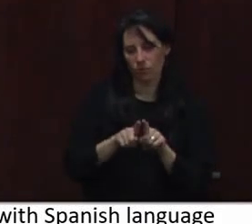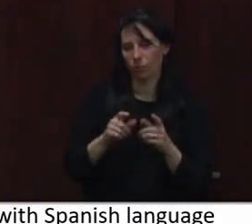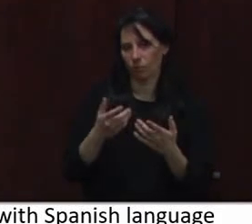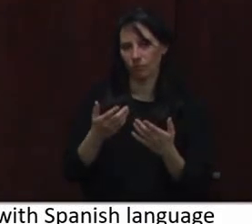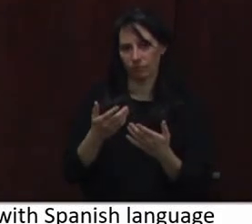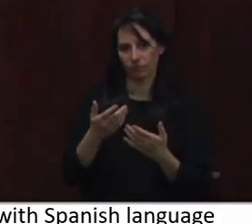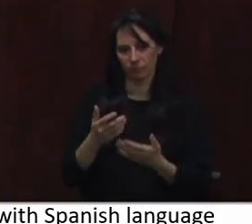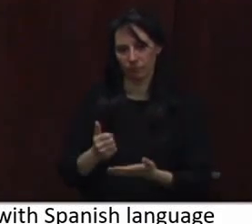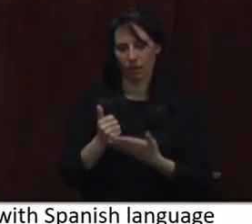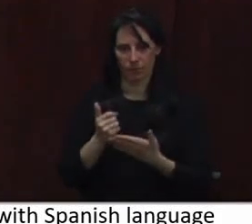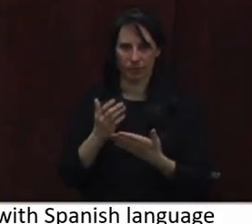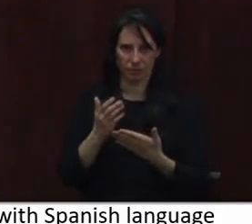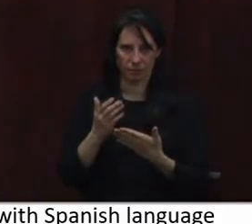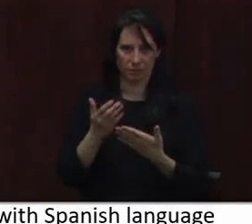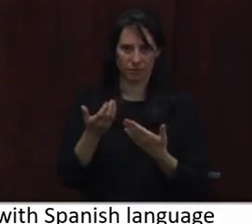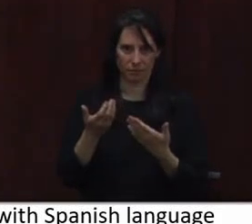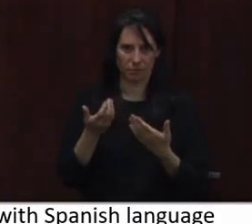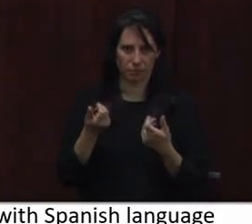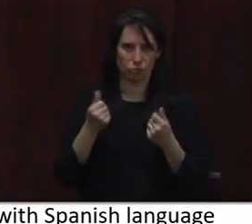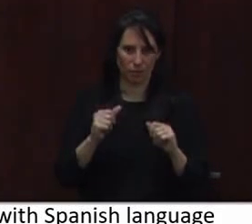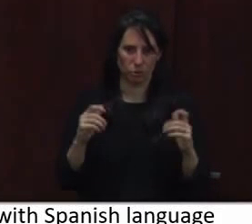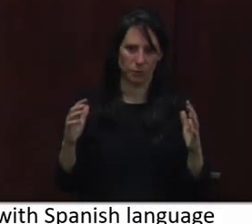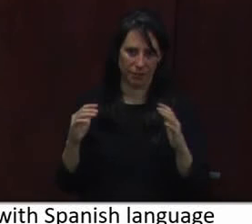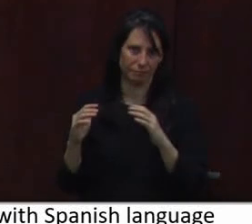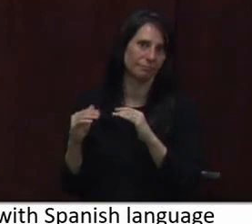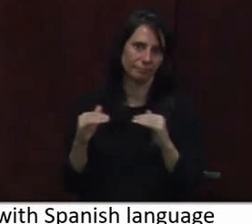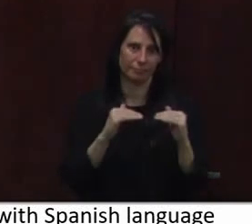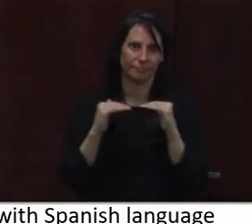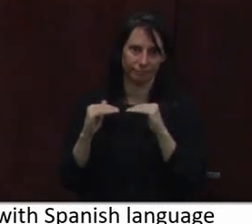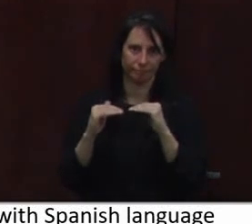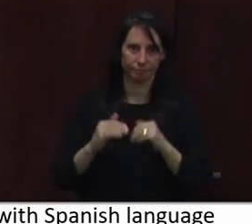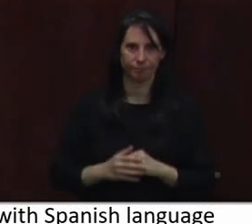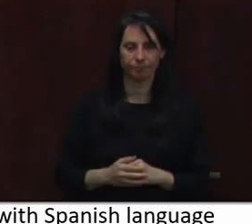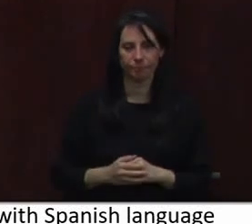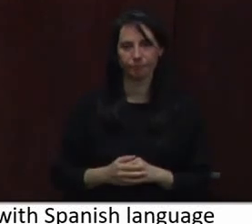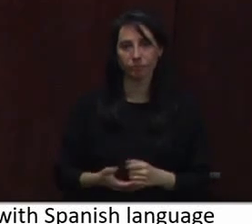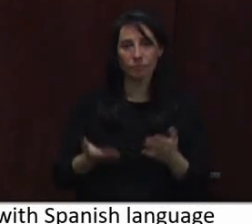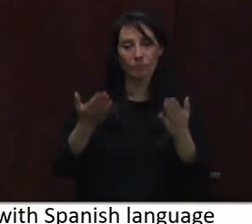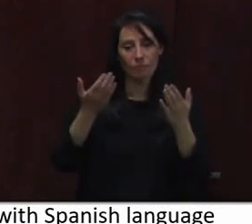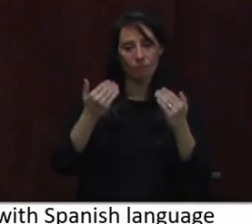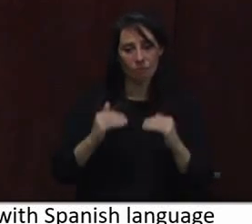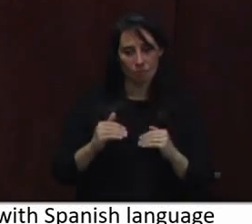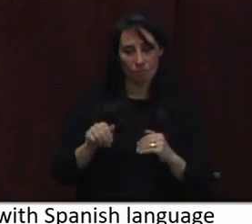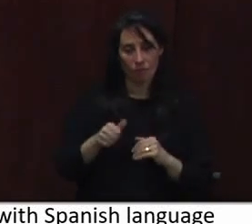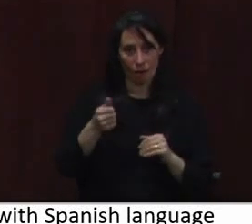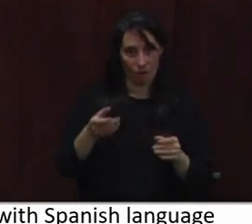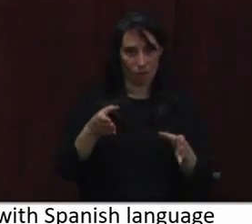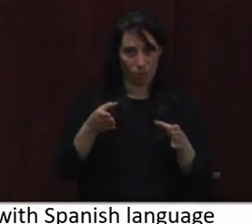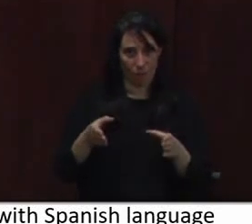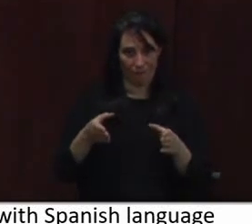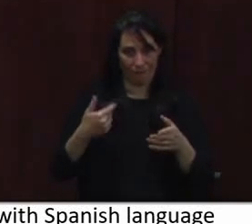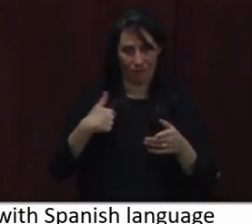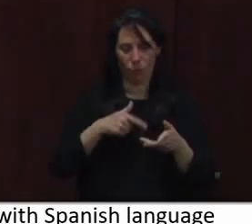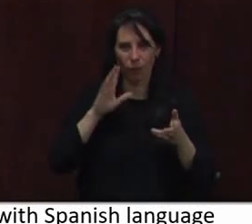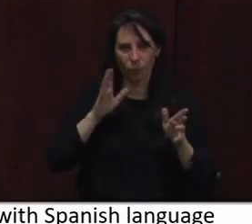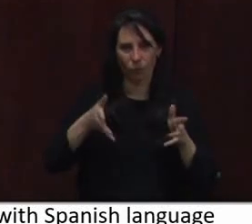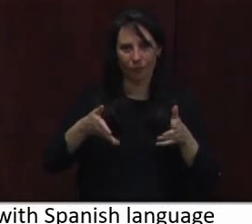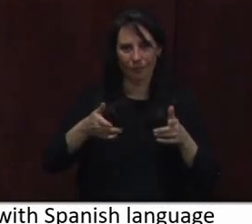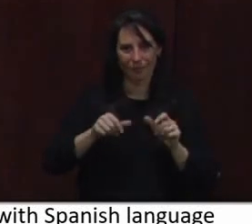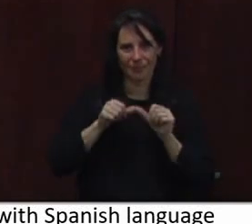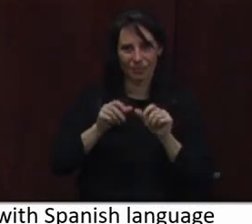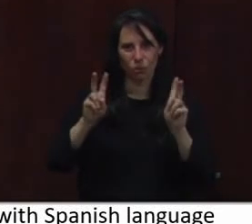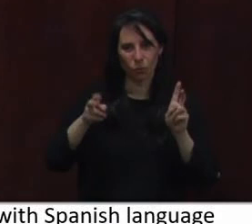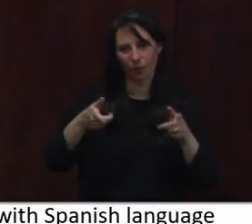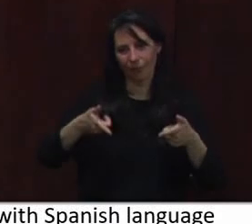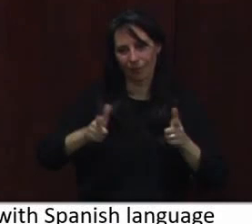And tomorrow, for communications, we are continuing our Let's Talk COVID series and tomorrow we begin